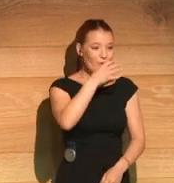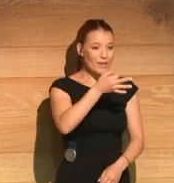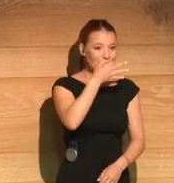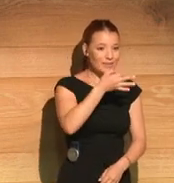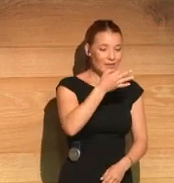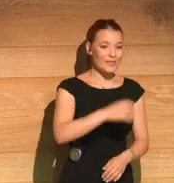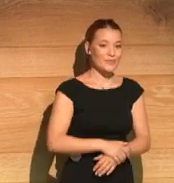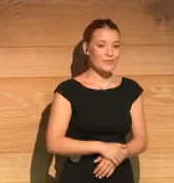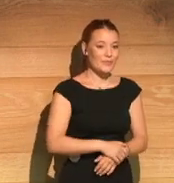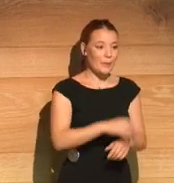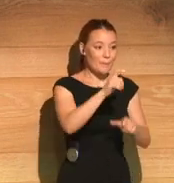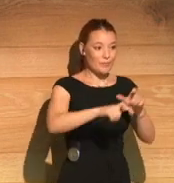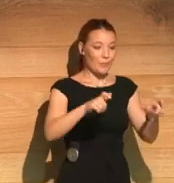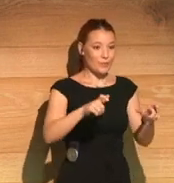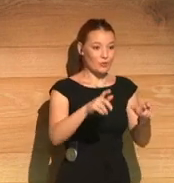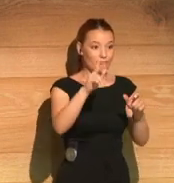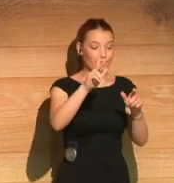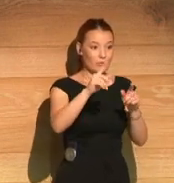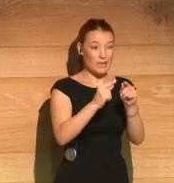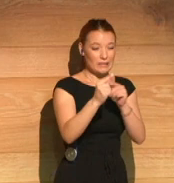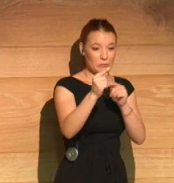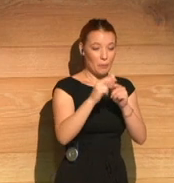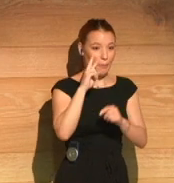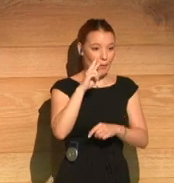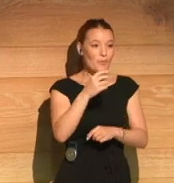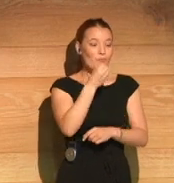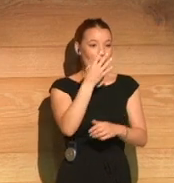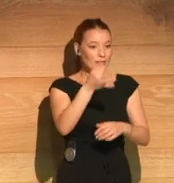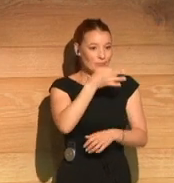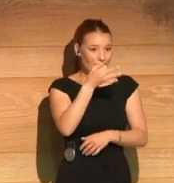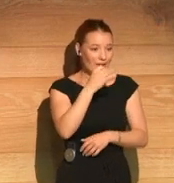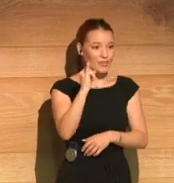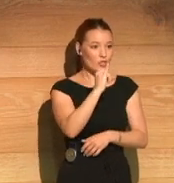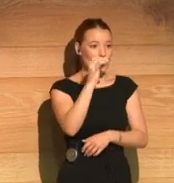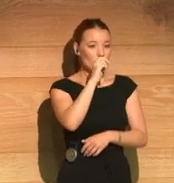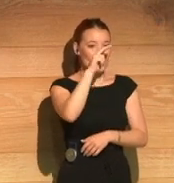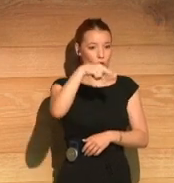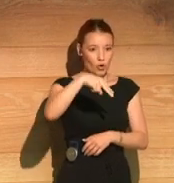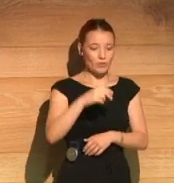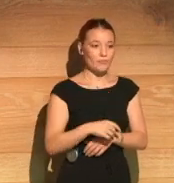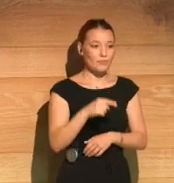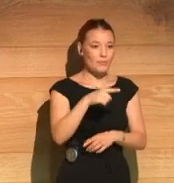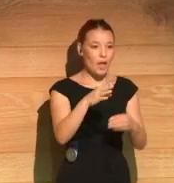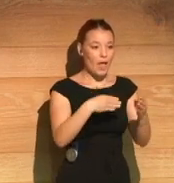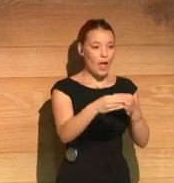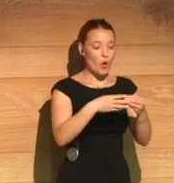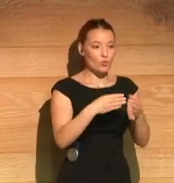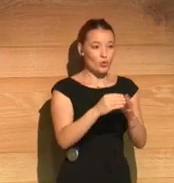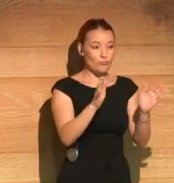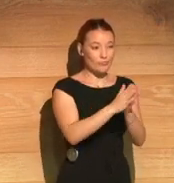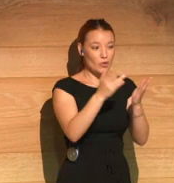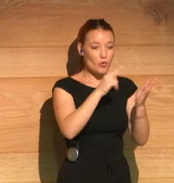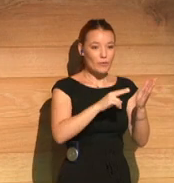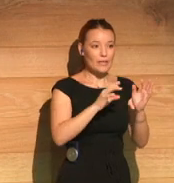Hello. Good afternoon, everyone who's watching us on streaming. Good afternoon, John Boyne, the author